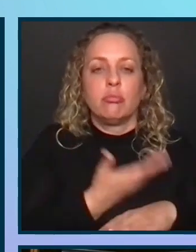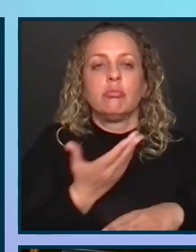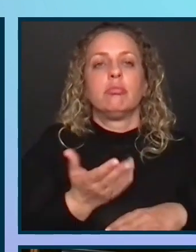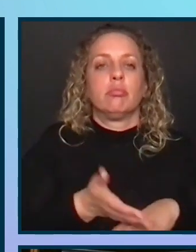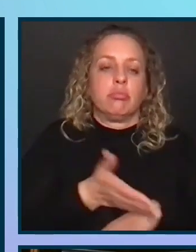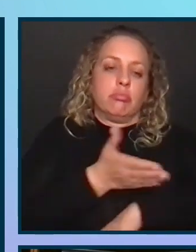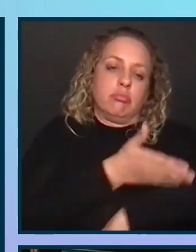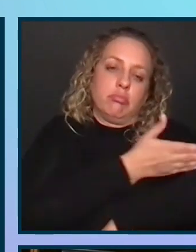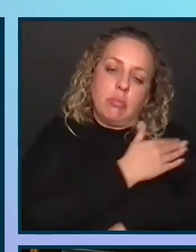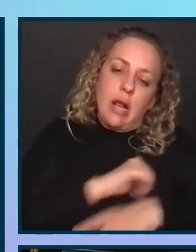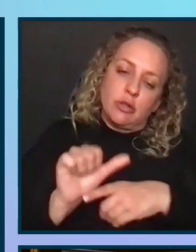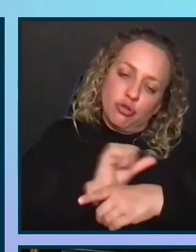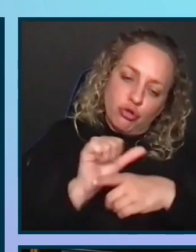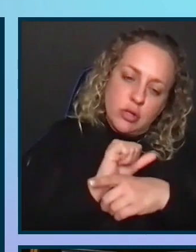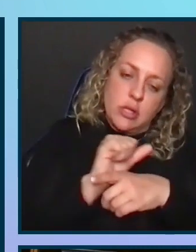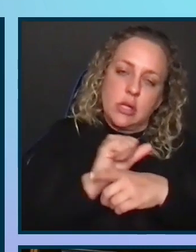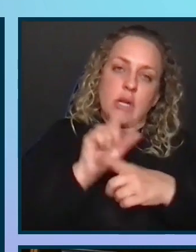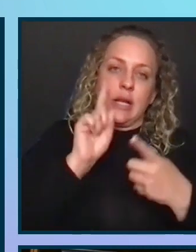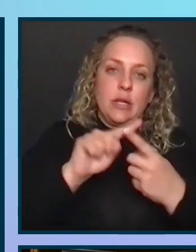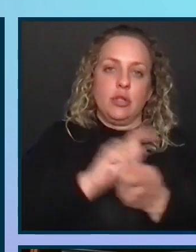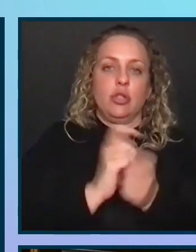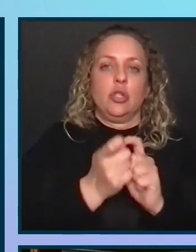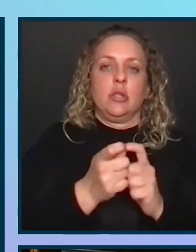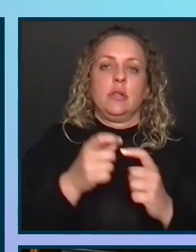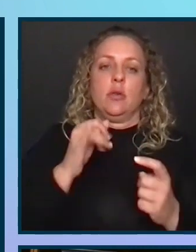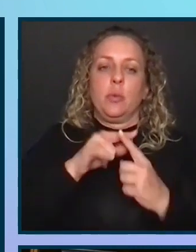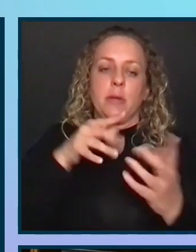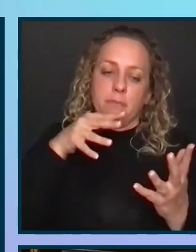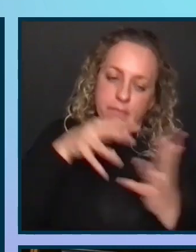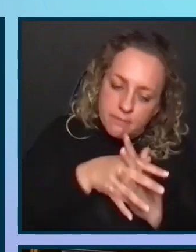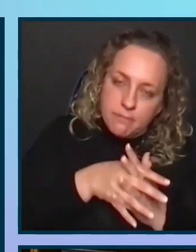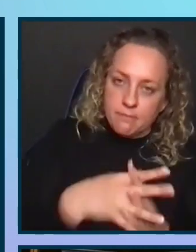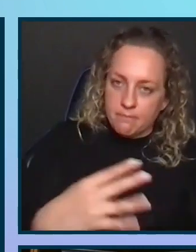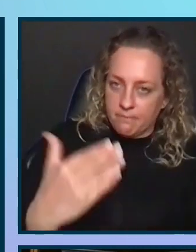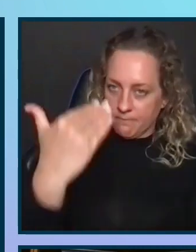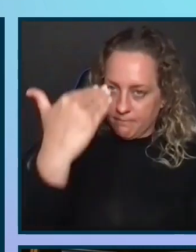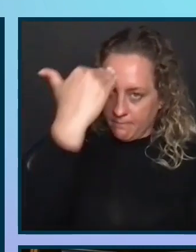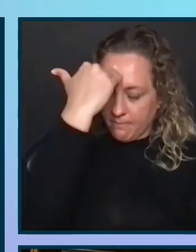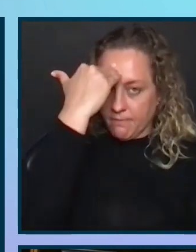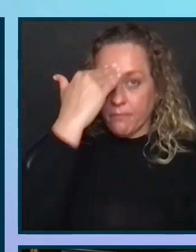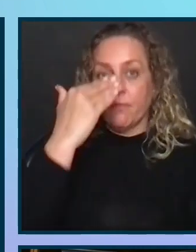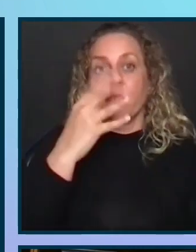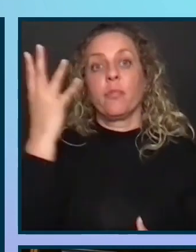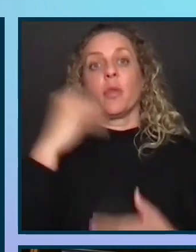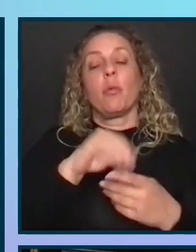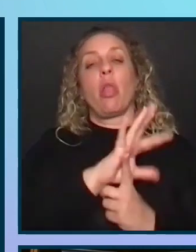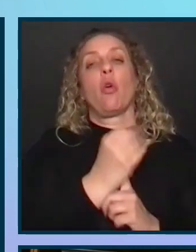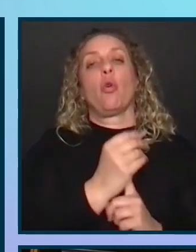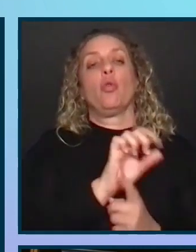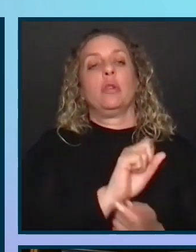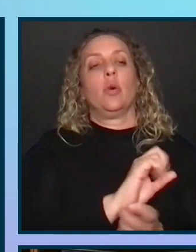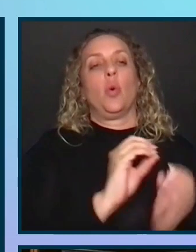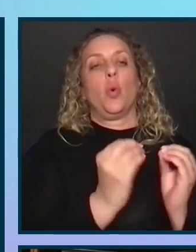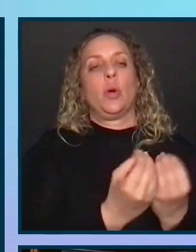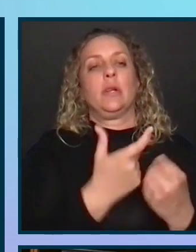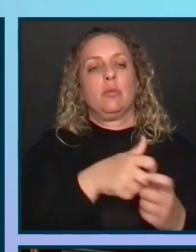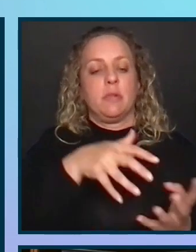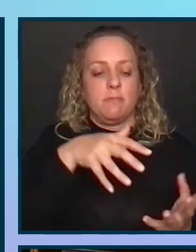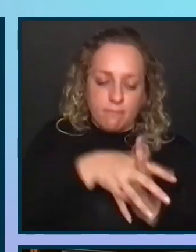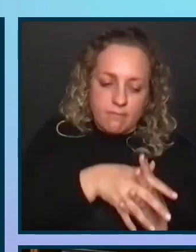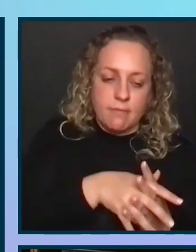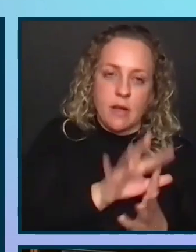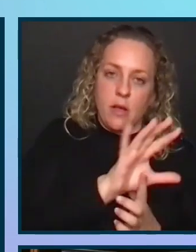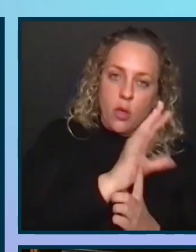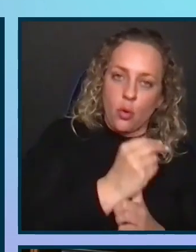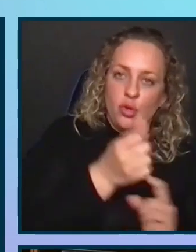continuous training until the change is second nature. To change the culture of an organization, you must anchor the change in the culture